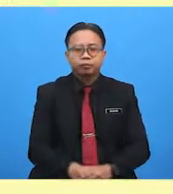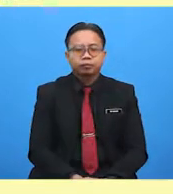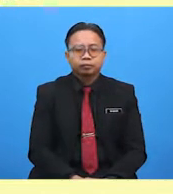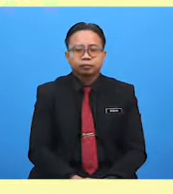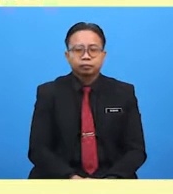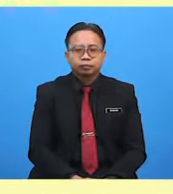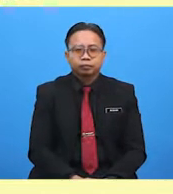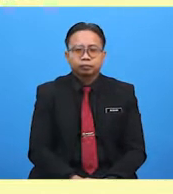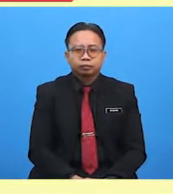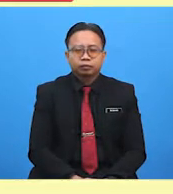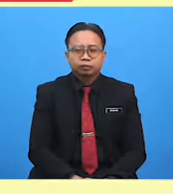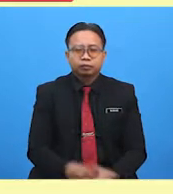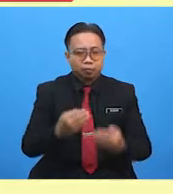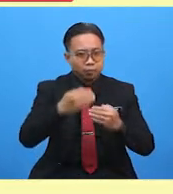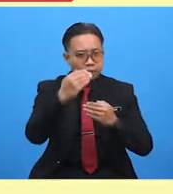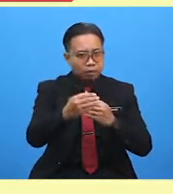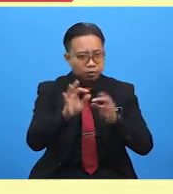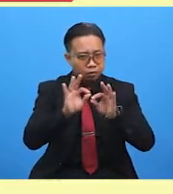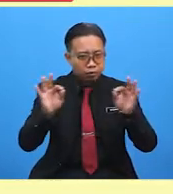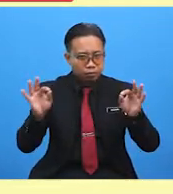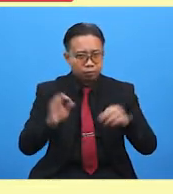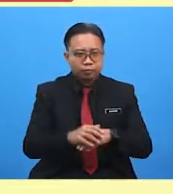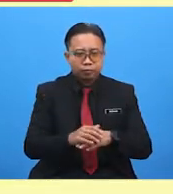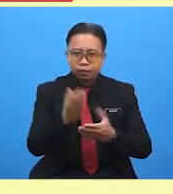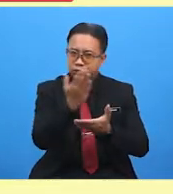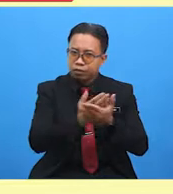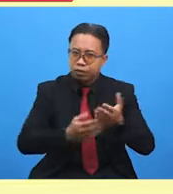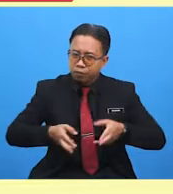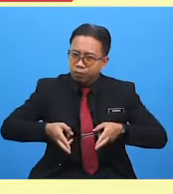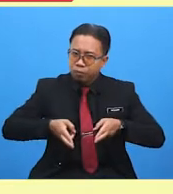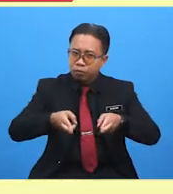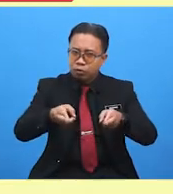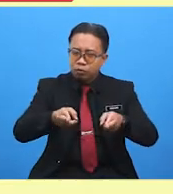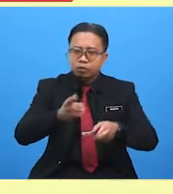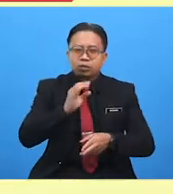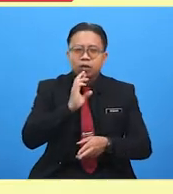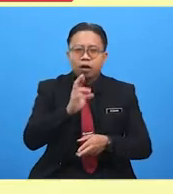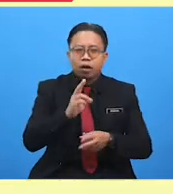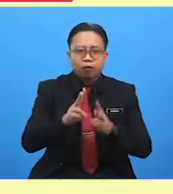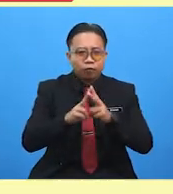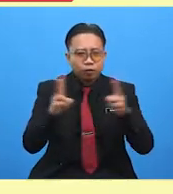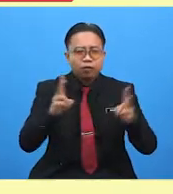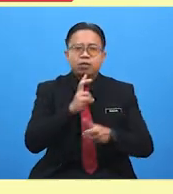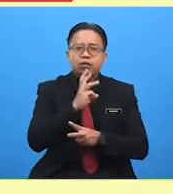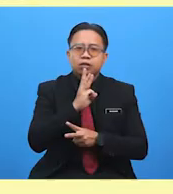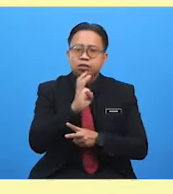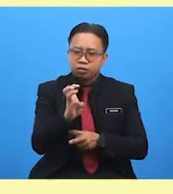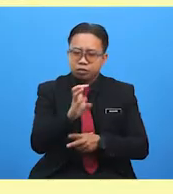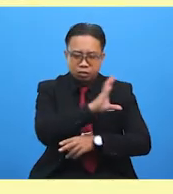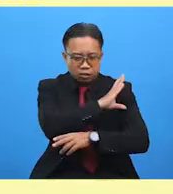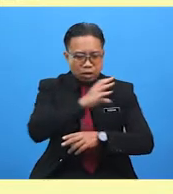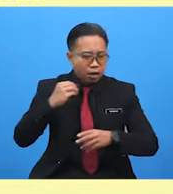Next statement. Some roads are very icy and dangerous. Yes!